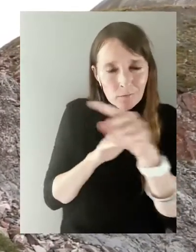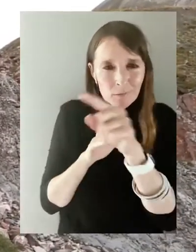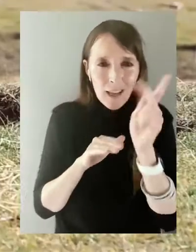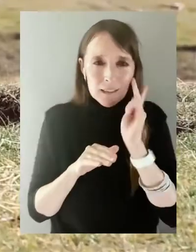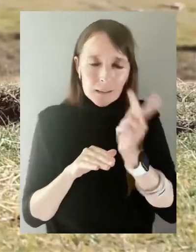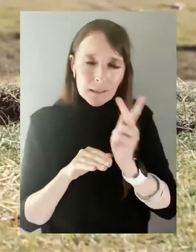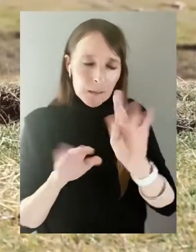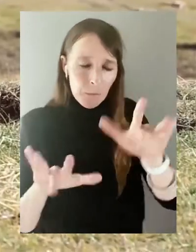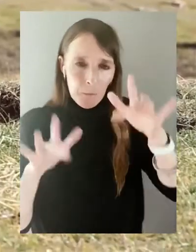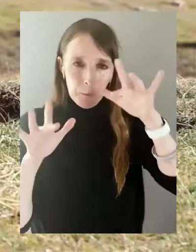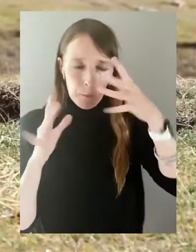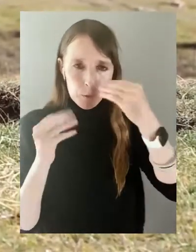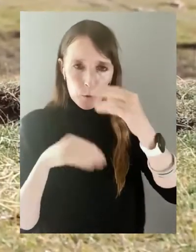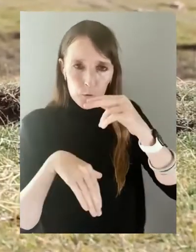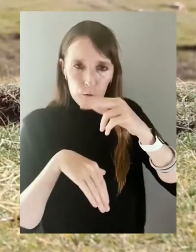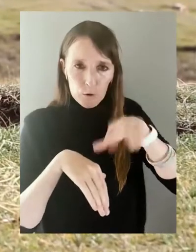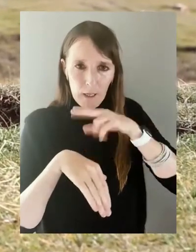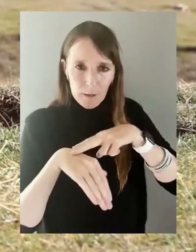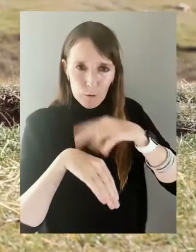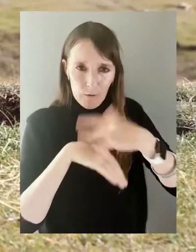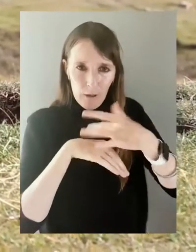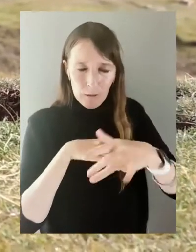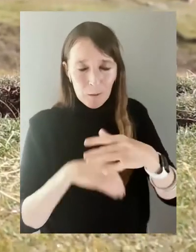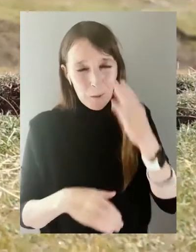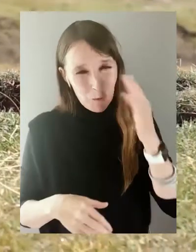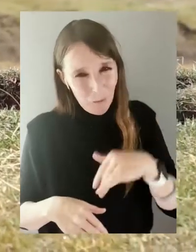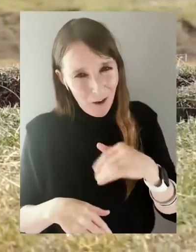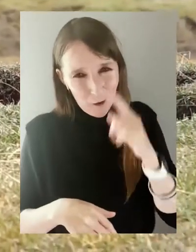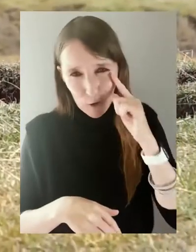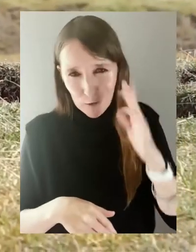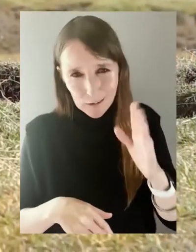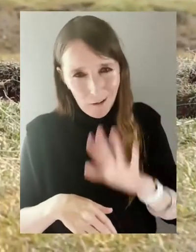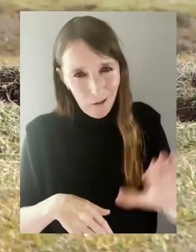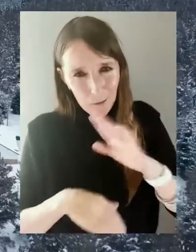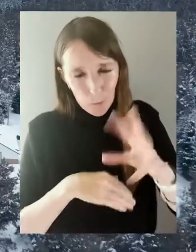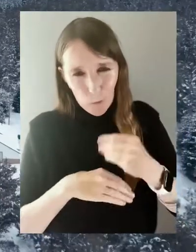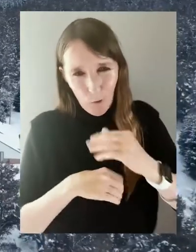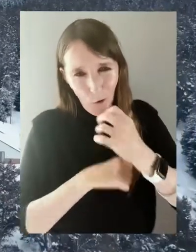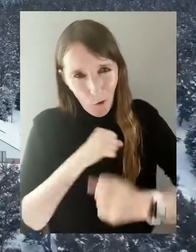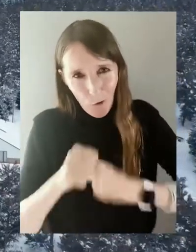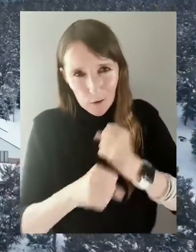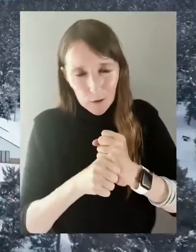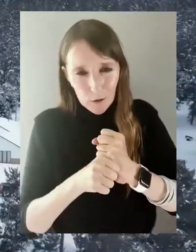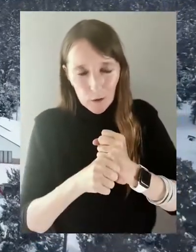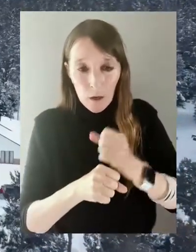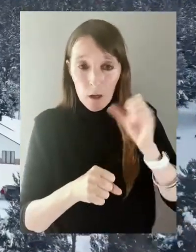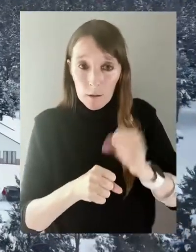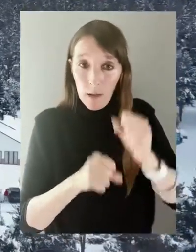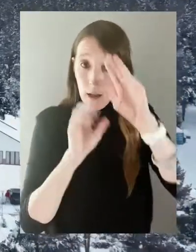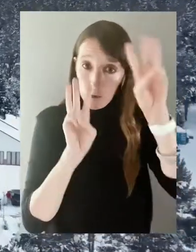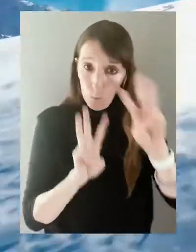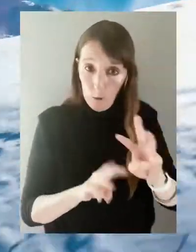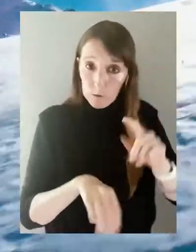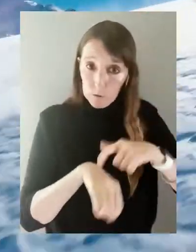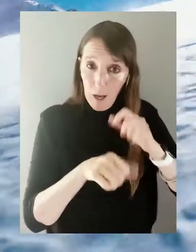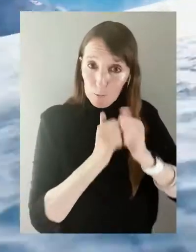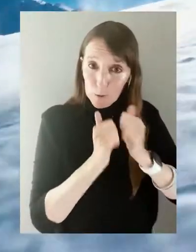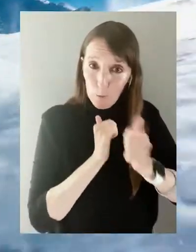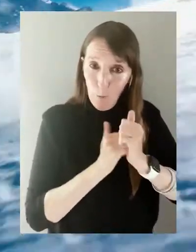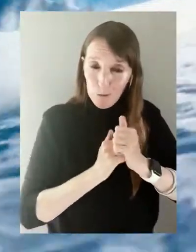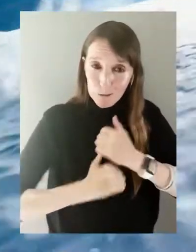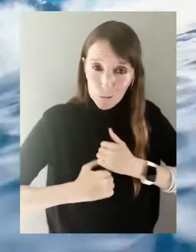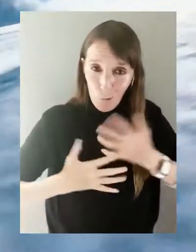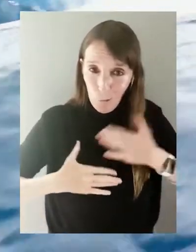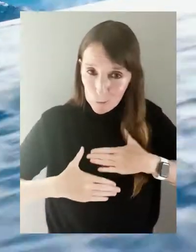pristine nature are available, but Kyrgyzstan is beautiful all year round. You can visit Kyrgyzstan for winter sports and